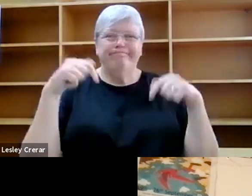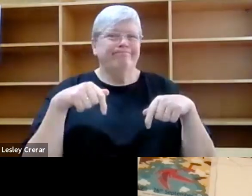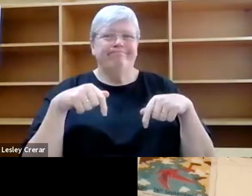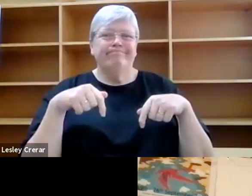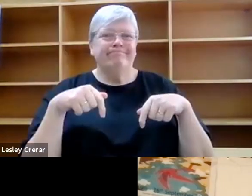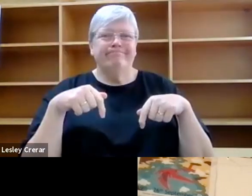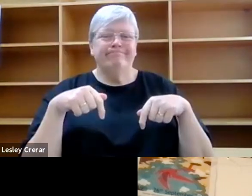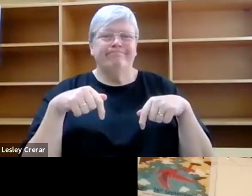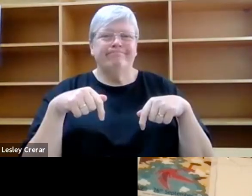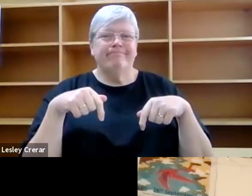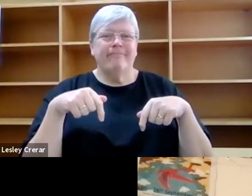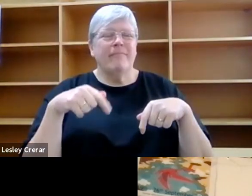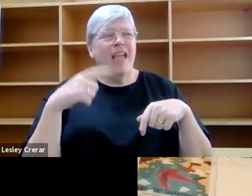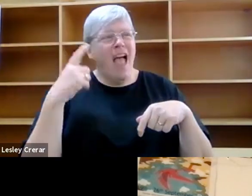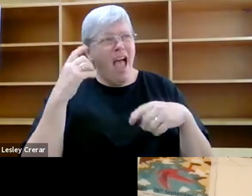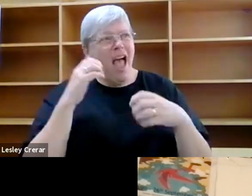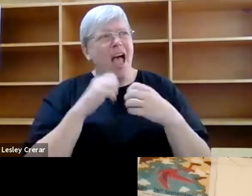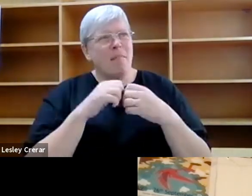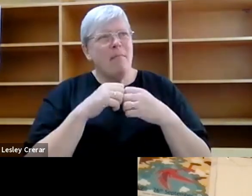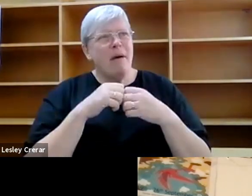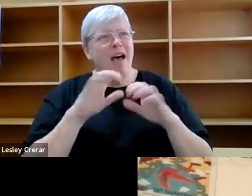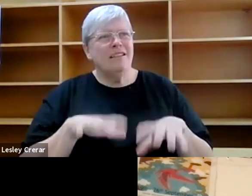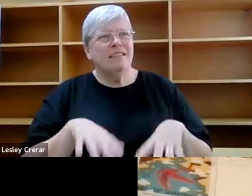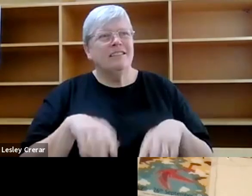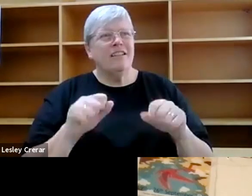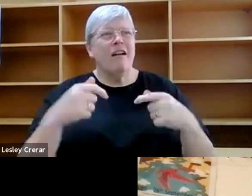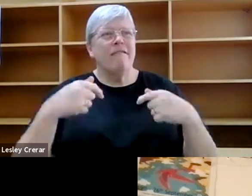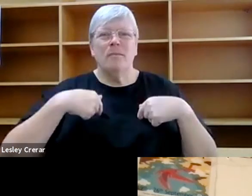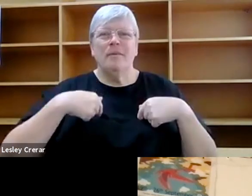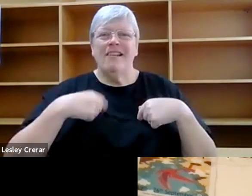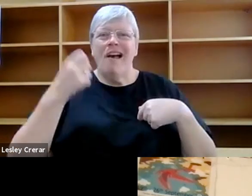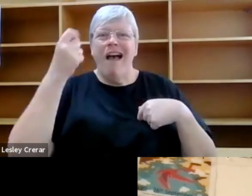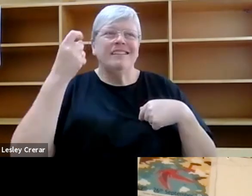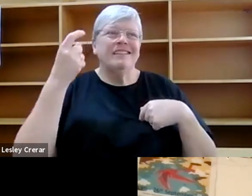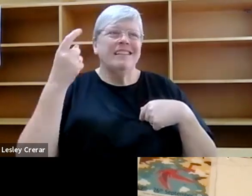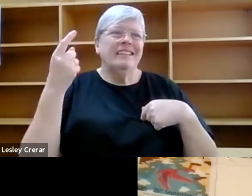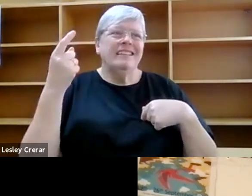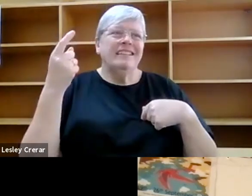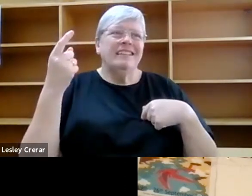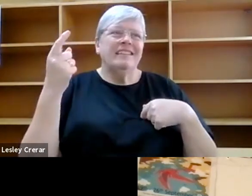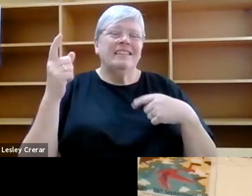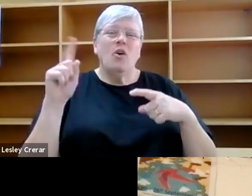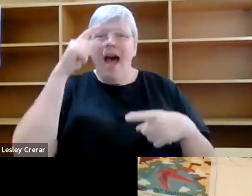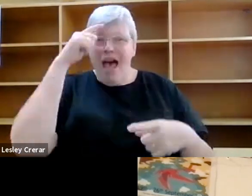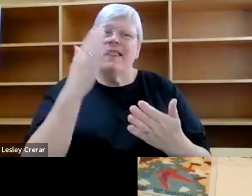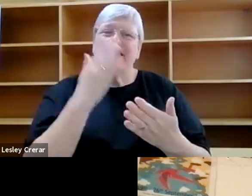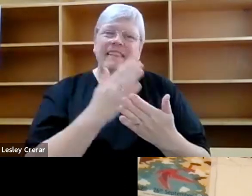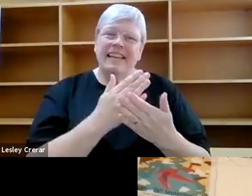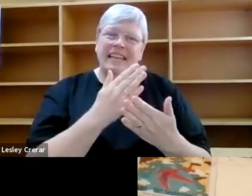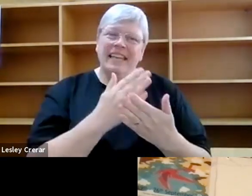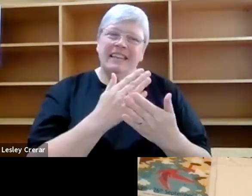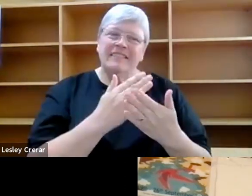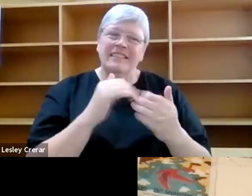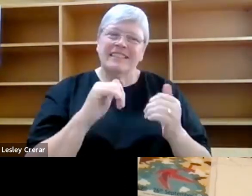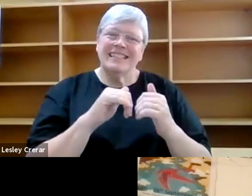I think that for the beginning was the beginning for me of understanding what I believed as being separate from the kind